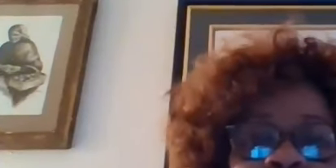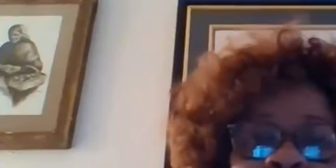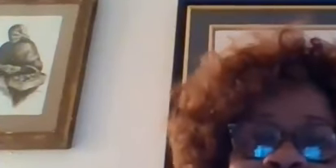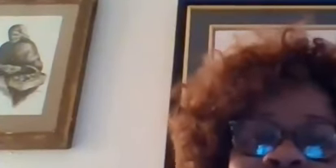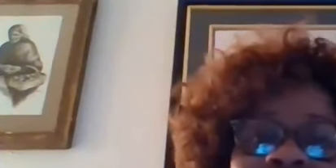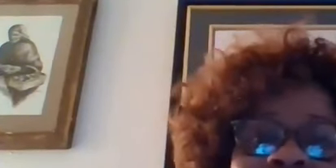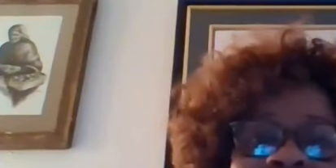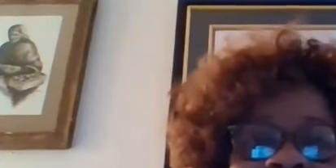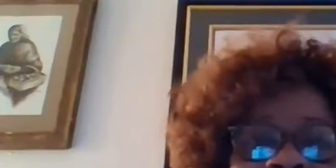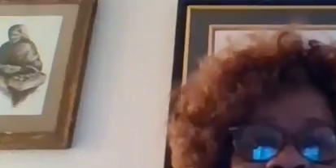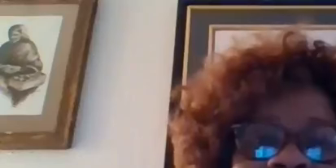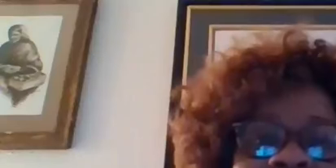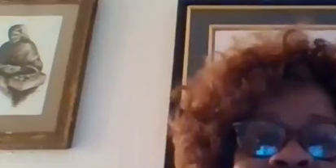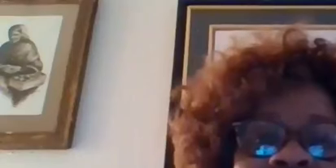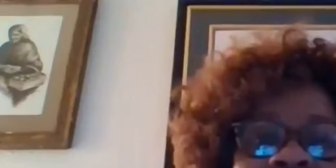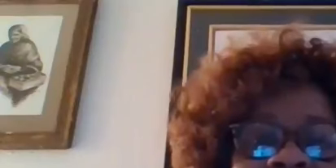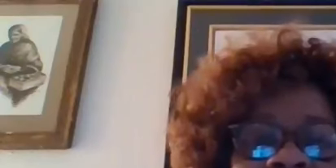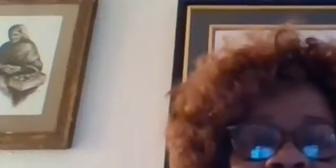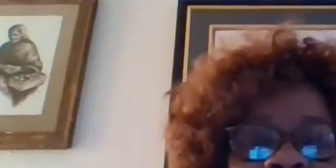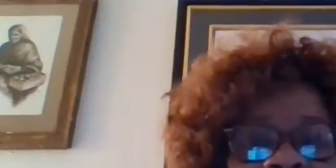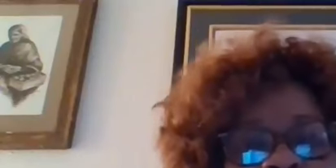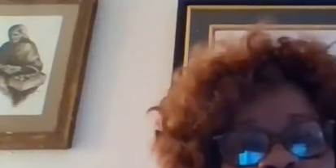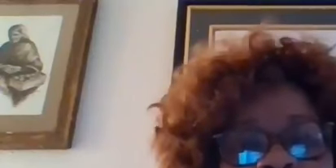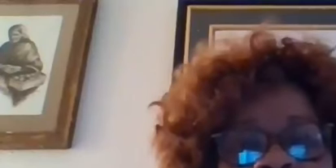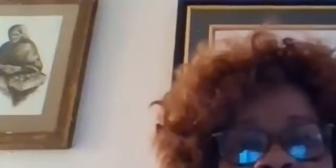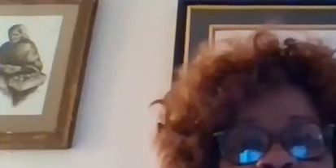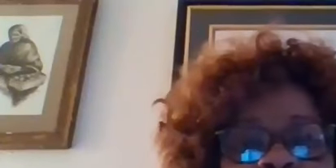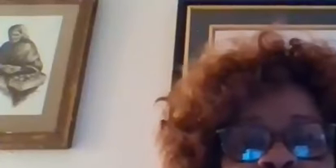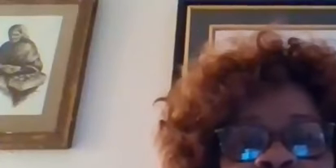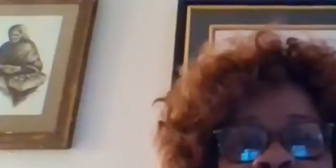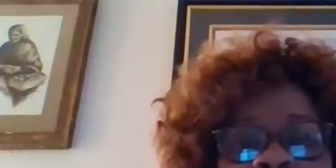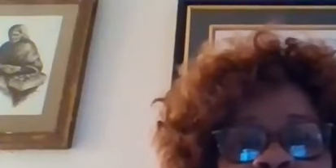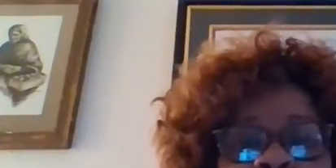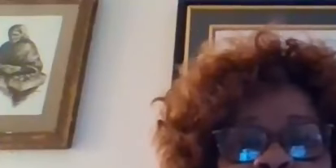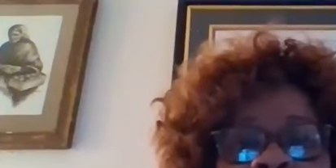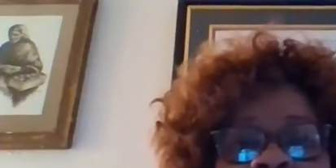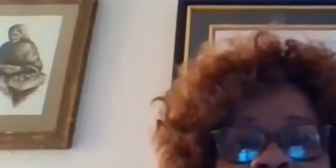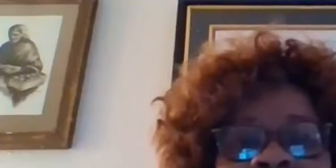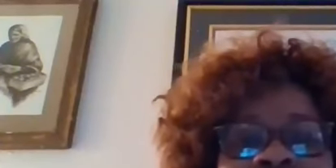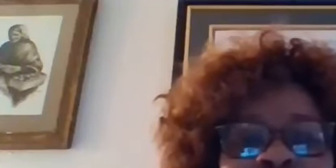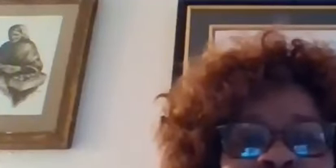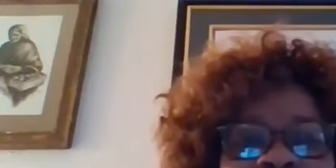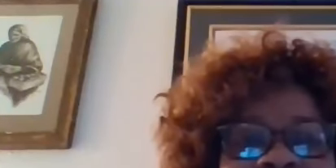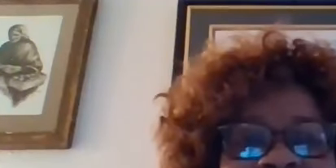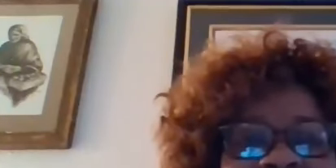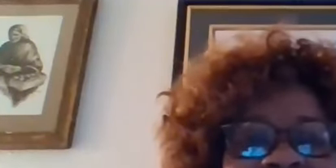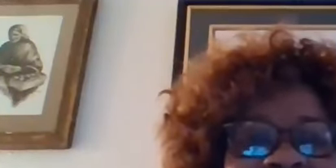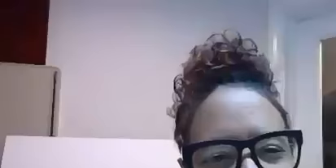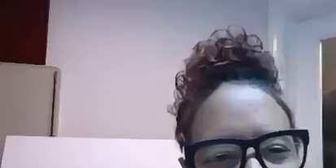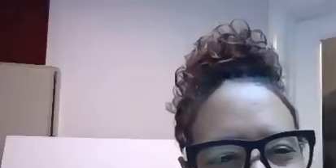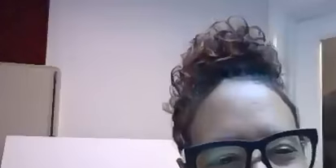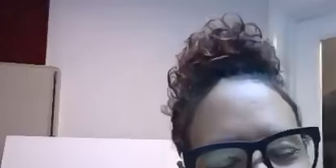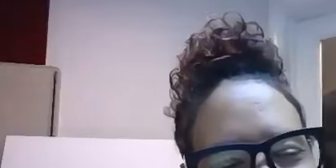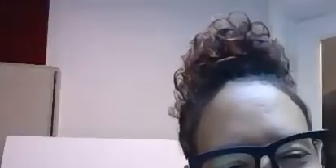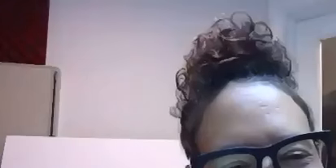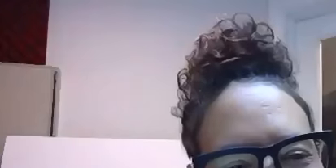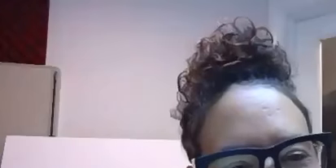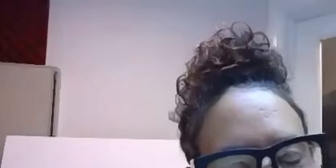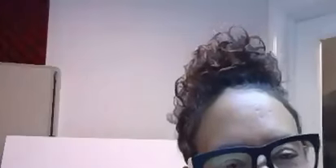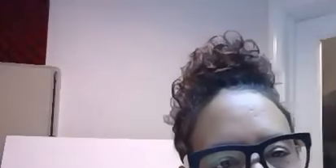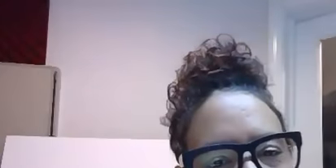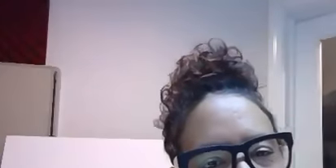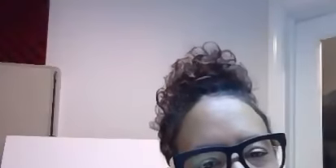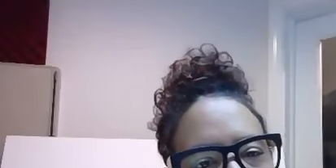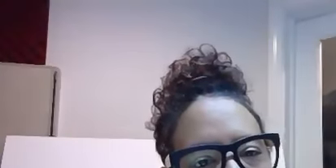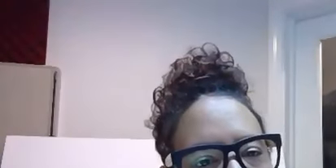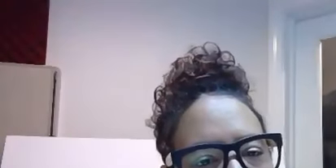are you there it sometimes takes us a moment to unmute our there she is i'm here sorry no